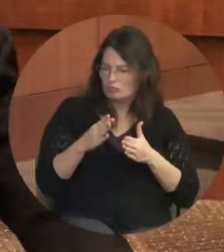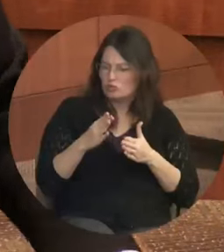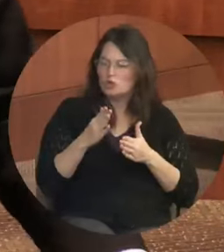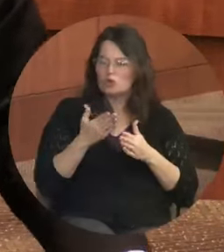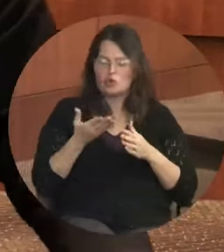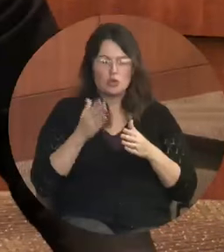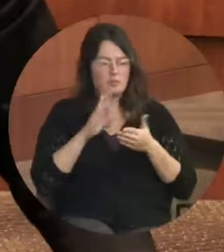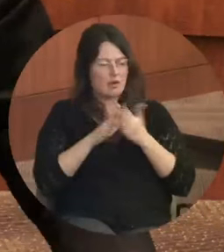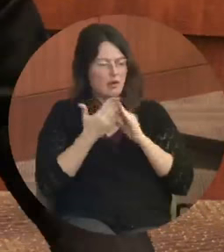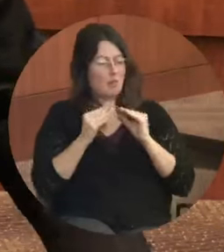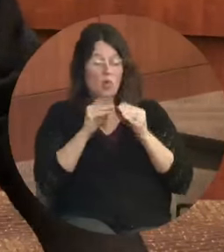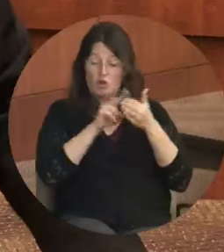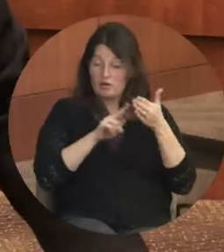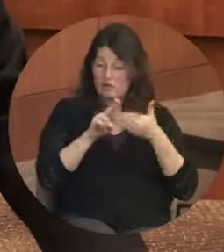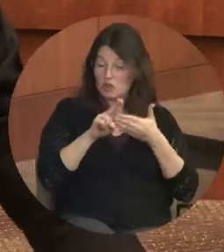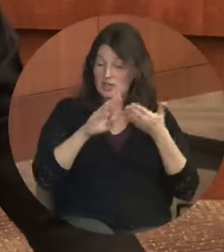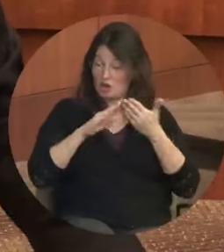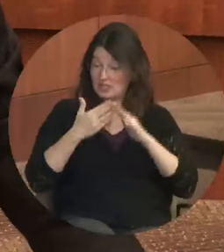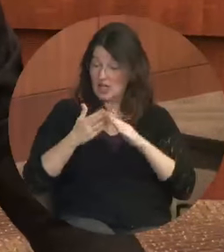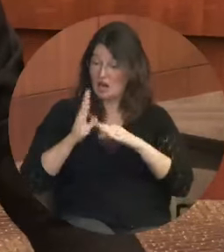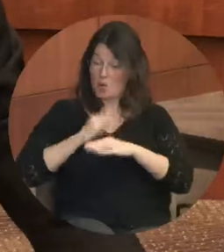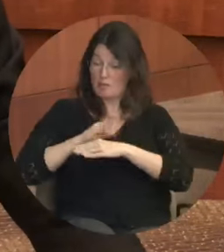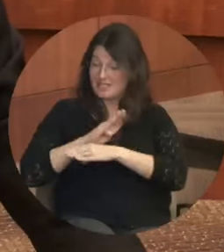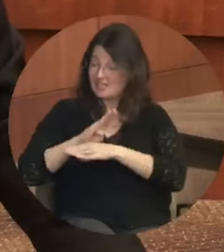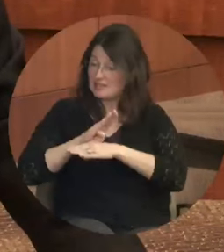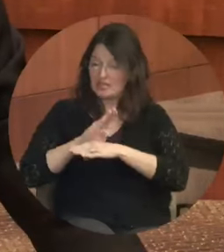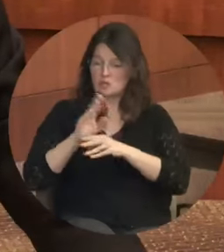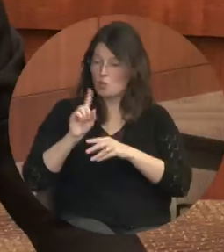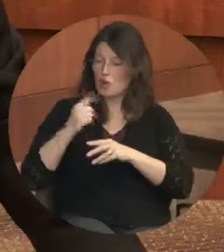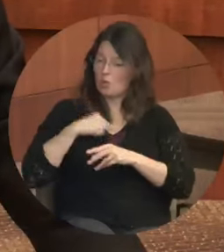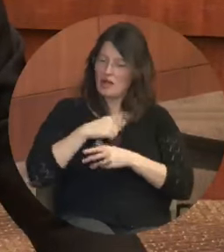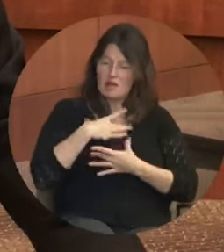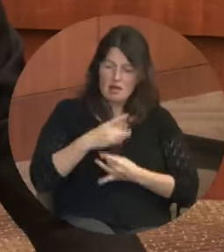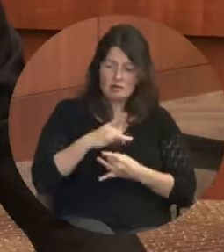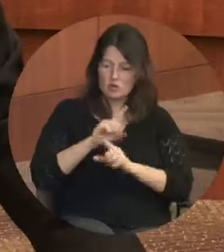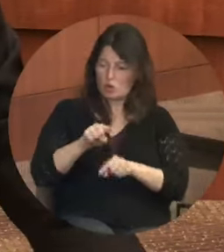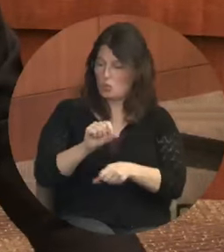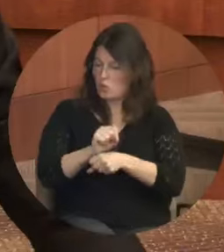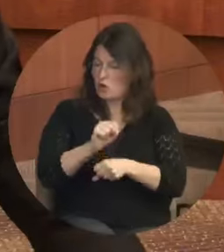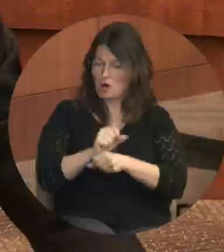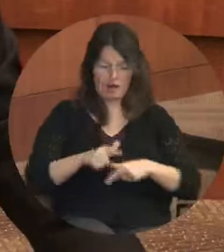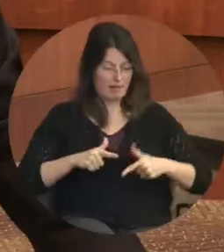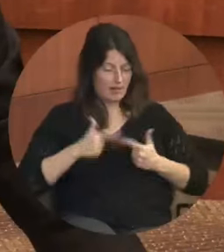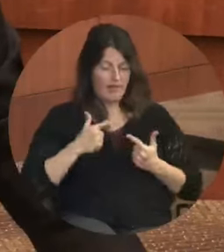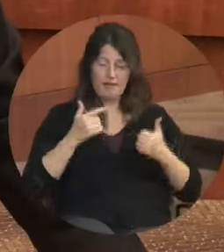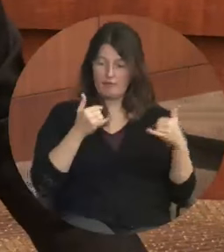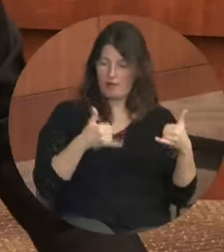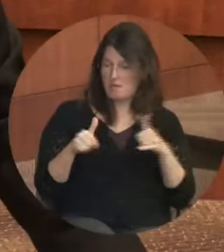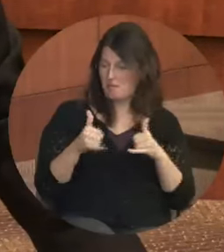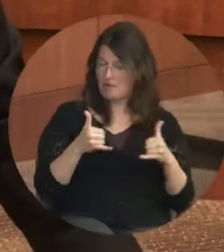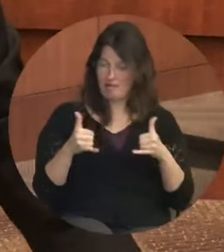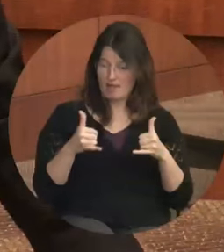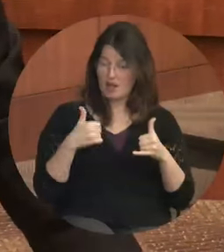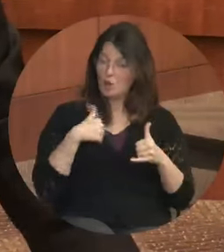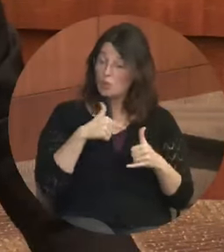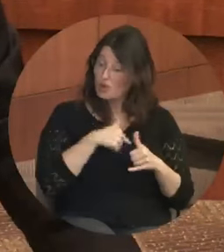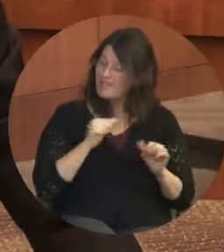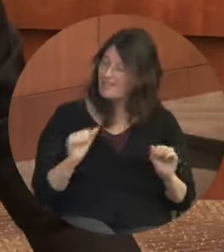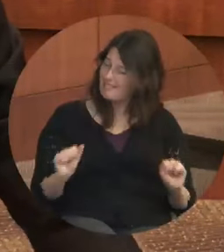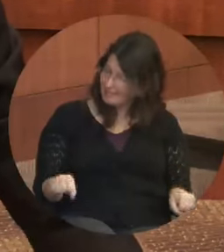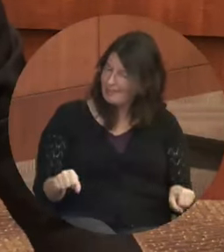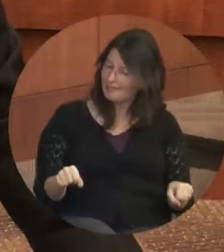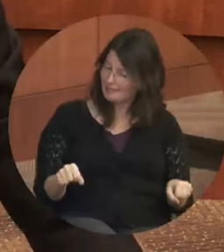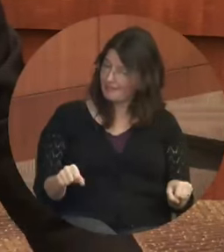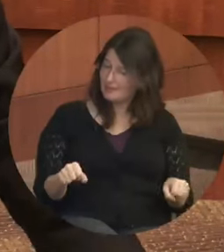our cities, the places that we all love to work in, live here, play in. We are capable of